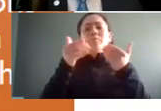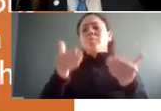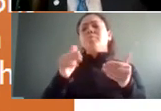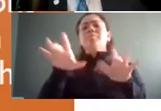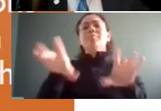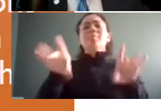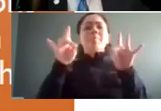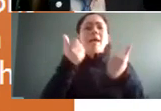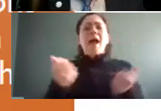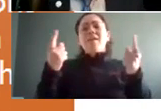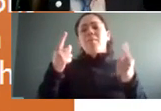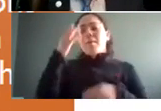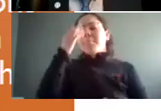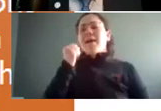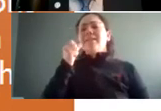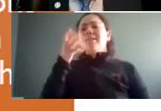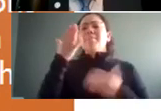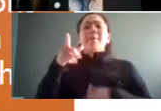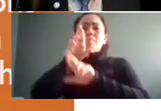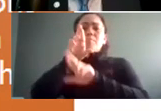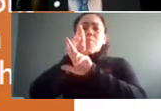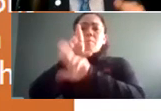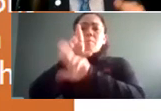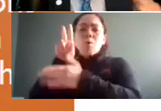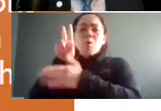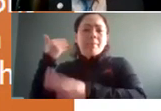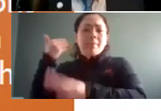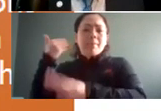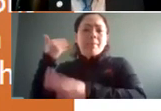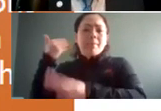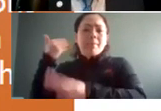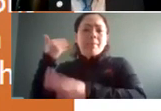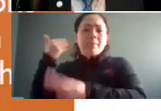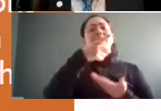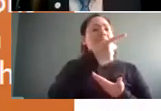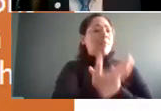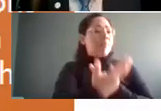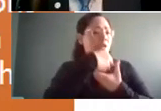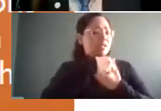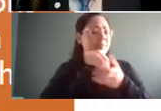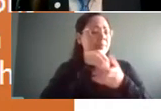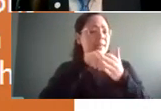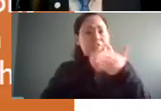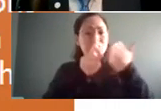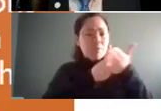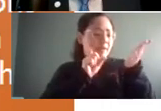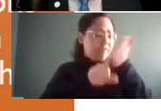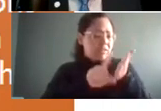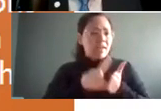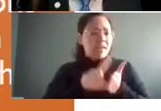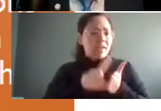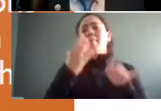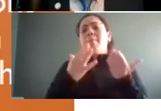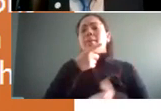they reported discrimination in the past participated in a discrimination investigation or maybe they